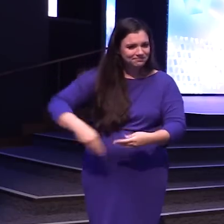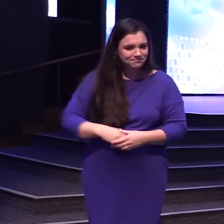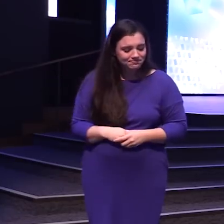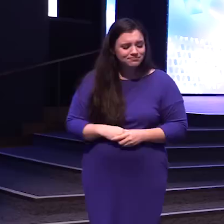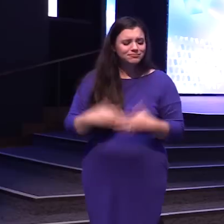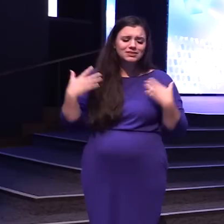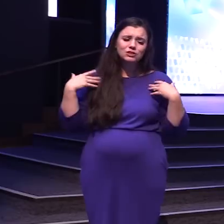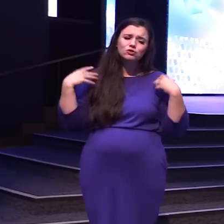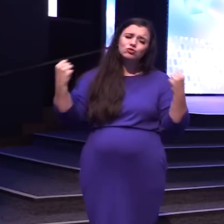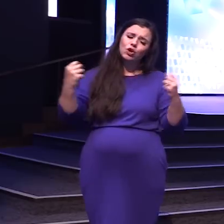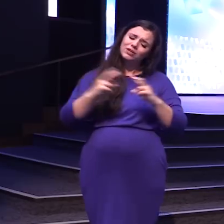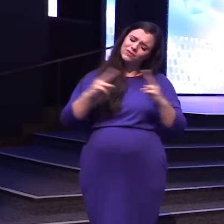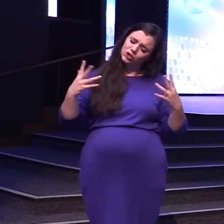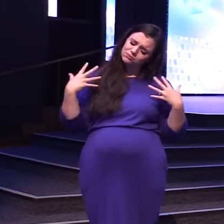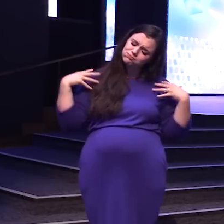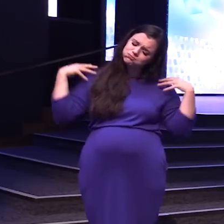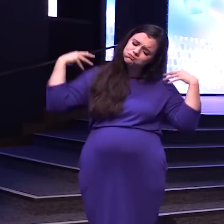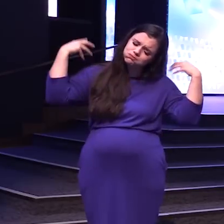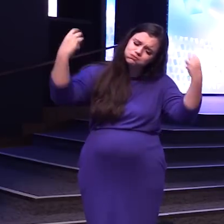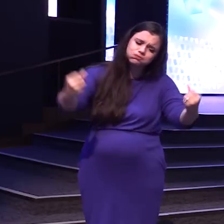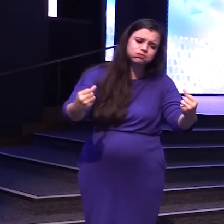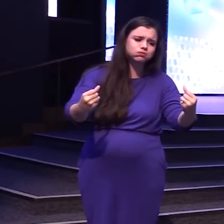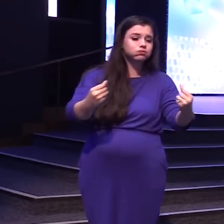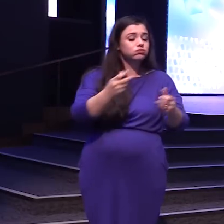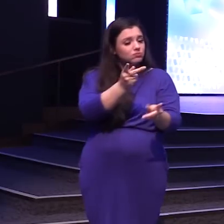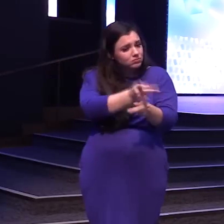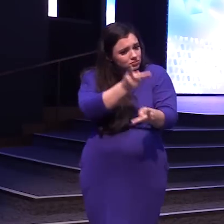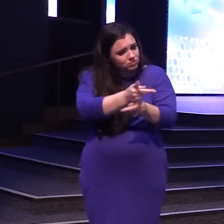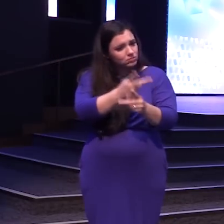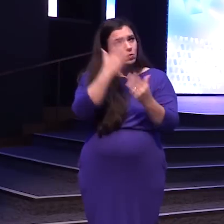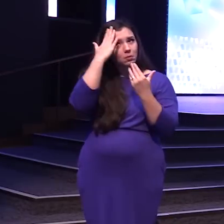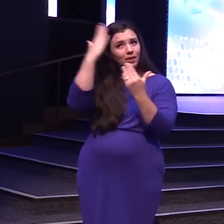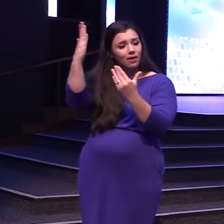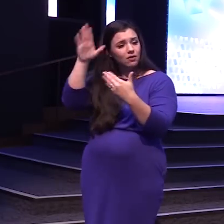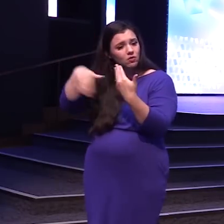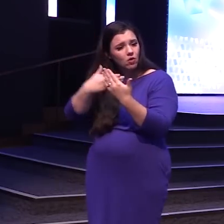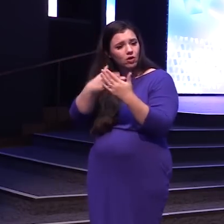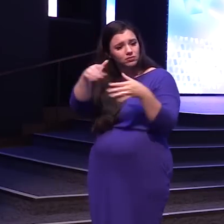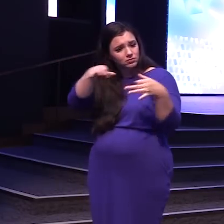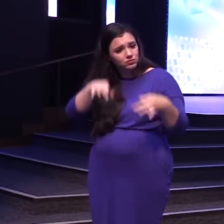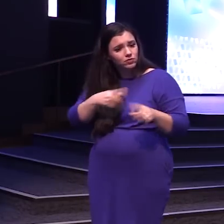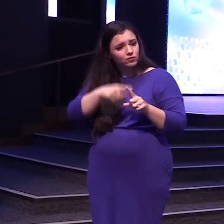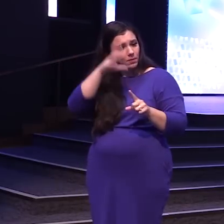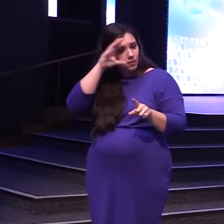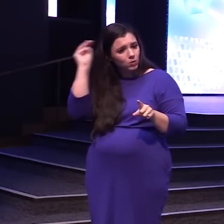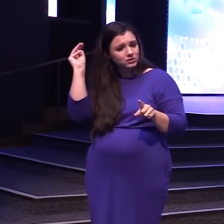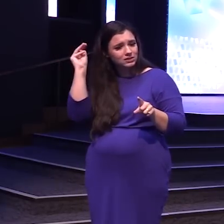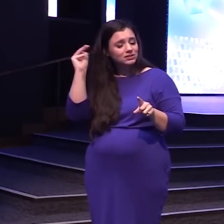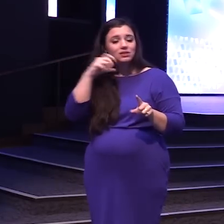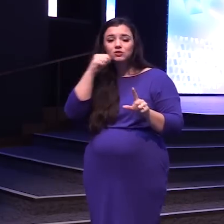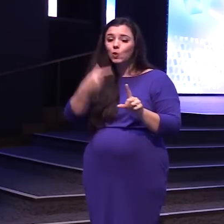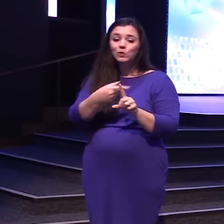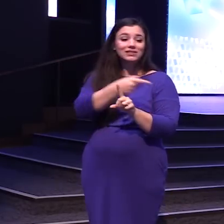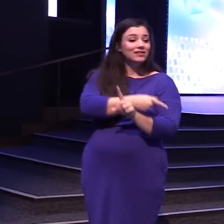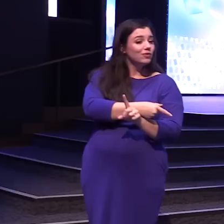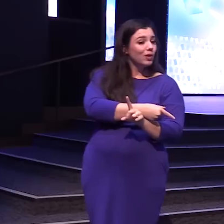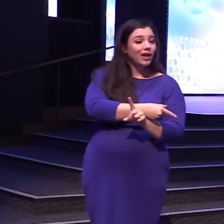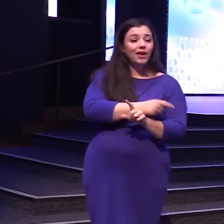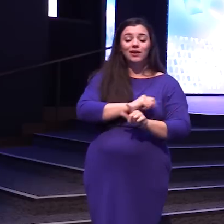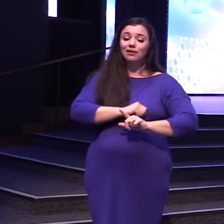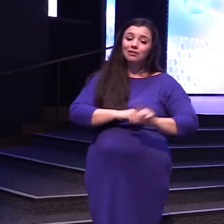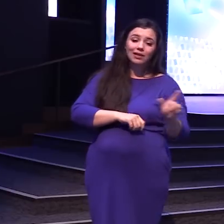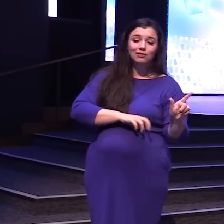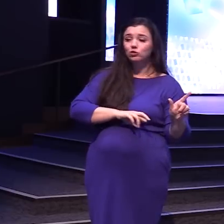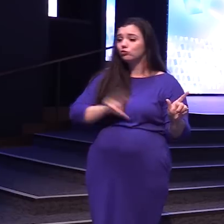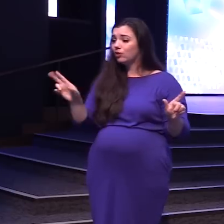Be strong and very courageous Be careful to obey All the instructions Moses gave you Do not deviate from them Turning either to the